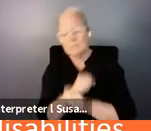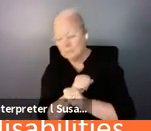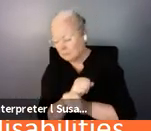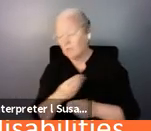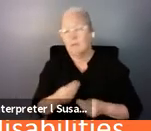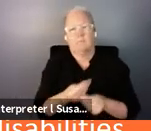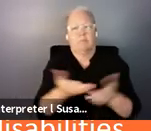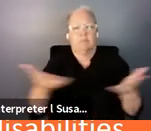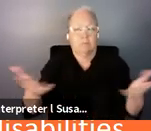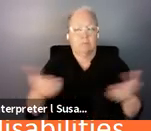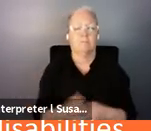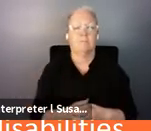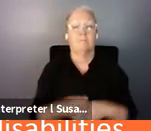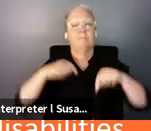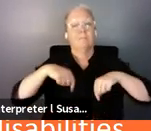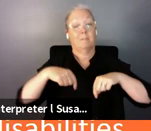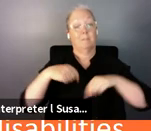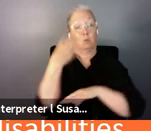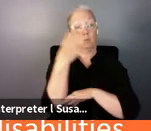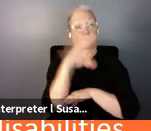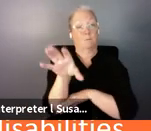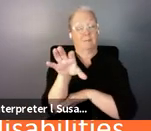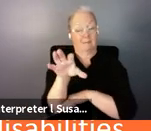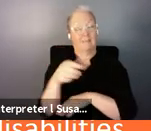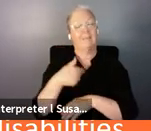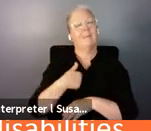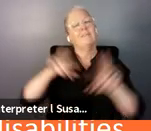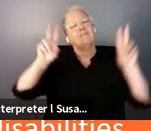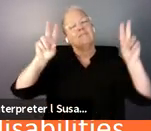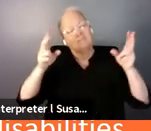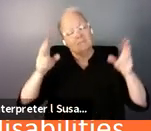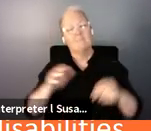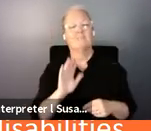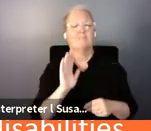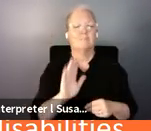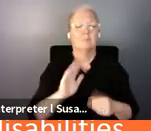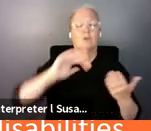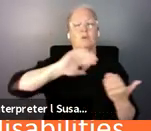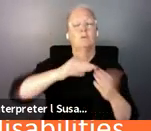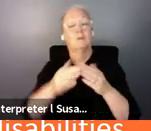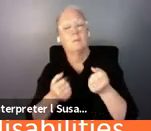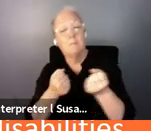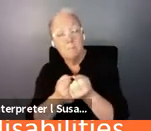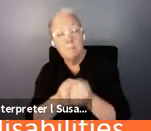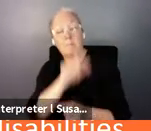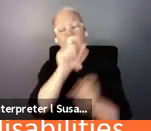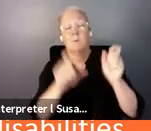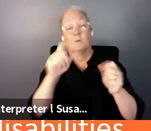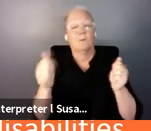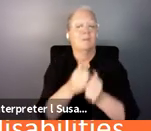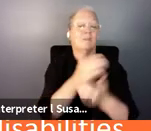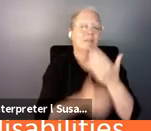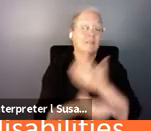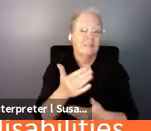In today's webinar, we will be focusing on community support systems for inclusion of persons with disabilities and how